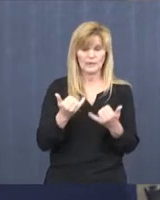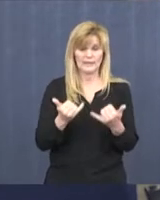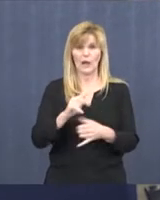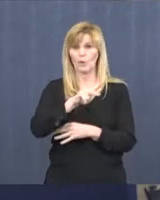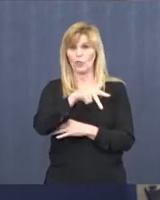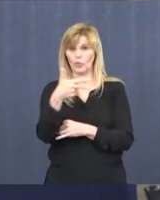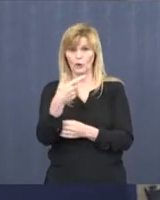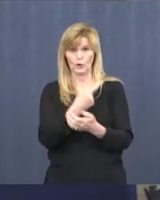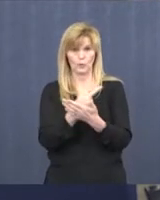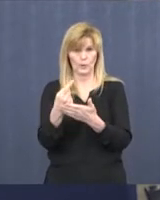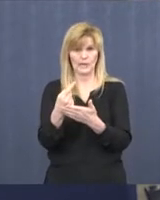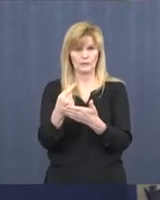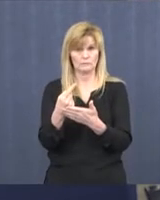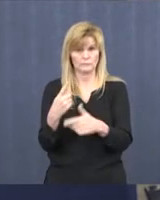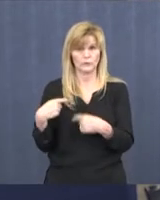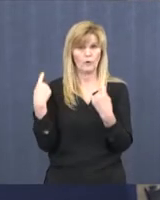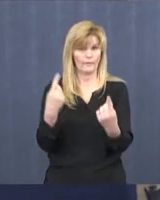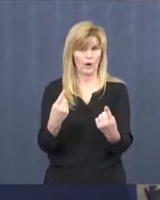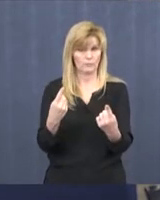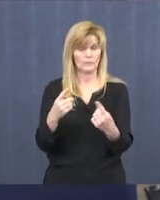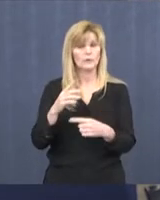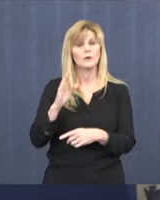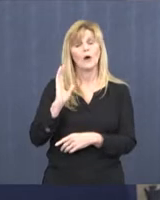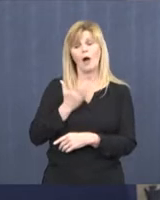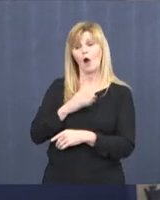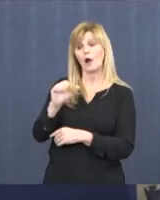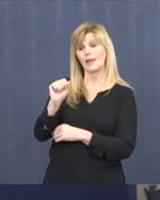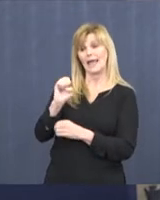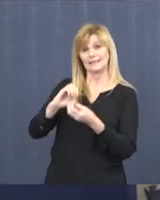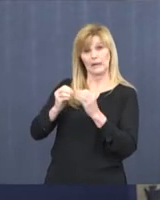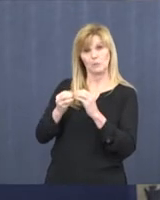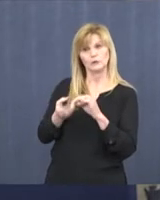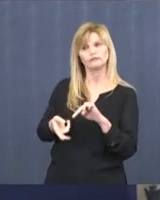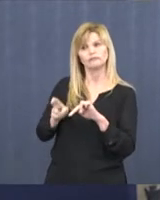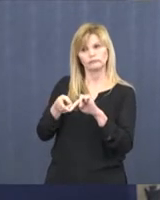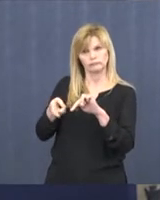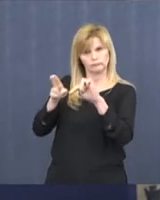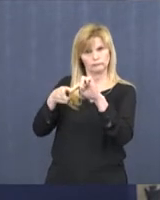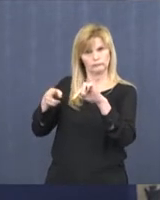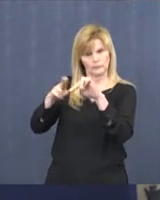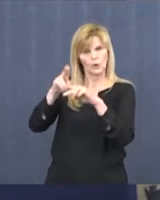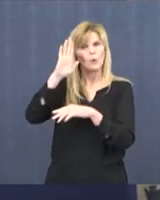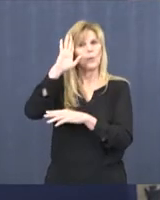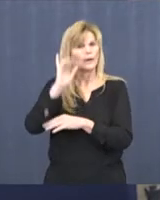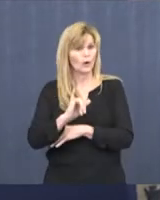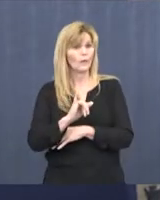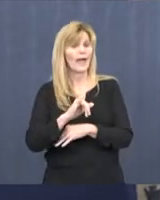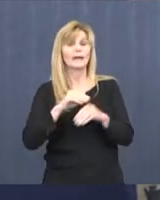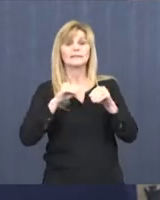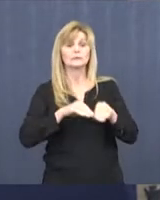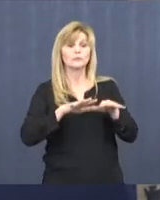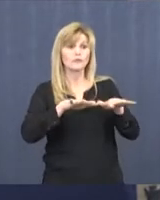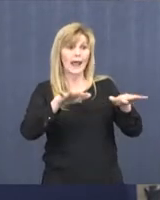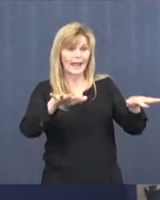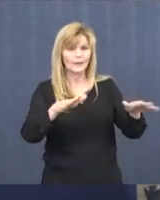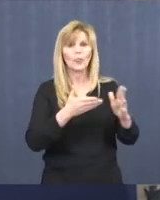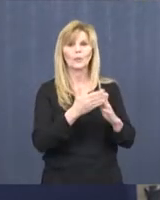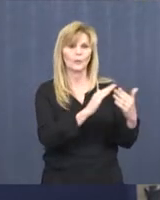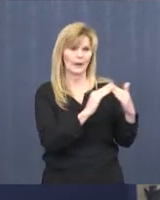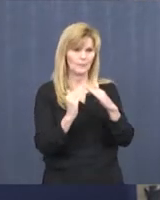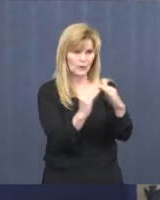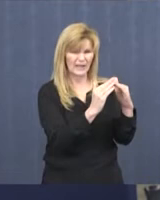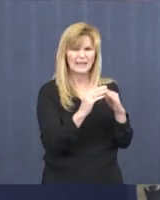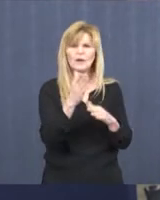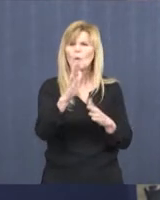three of this. We know our cases are increasing. We know we have community spread. So, again, for those of you who don't know,